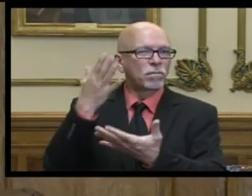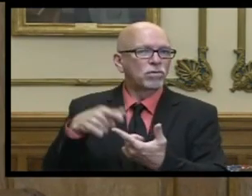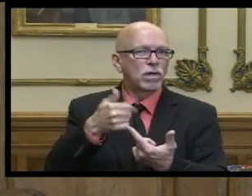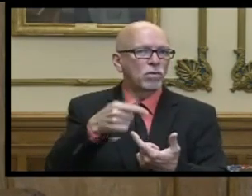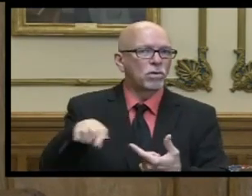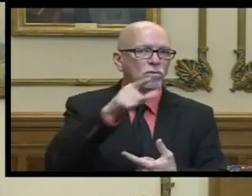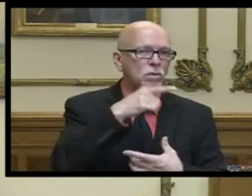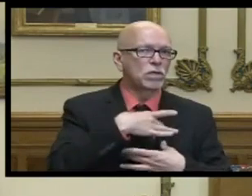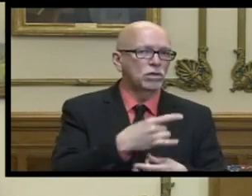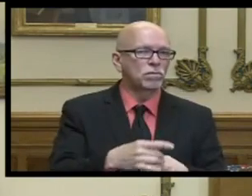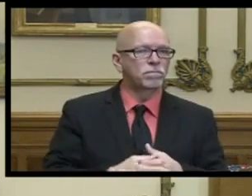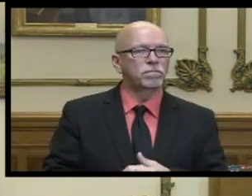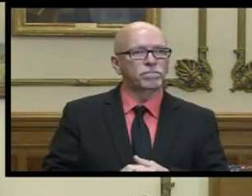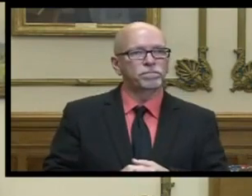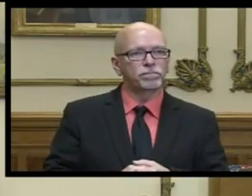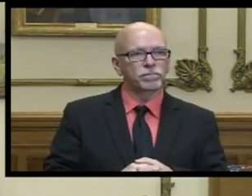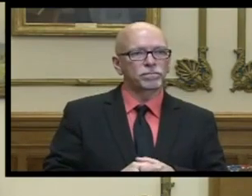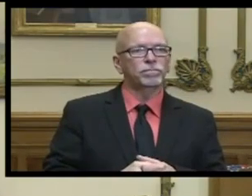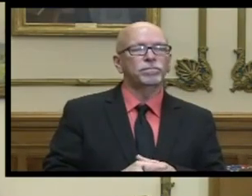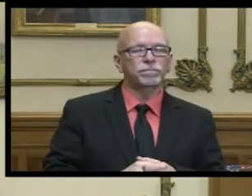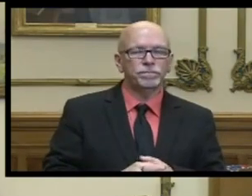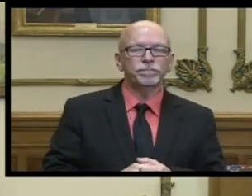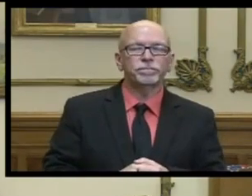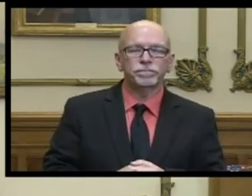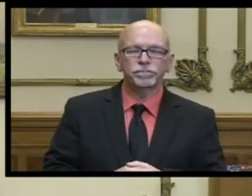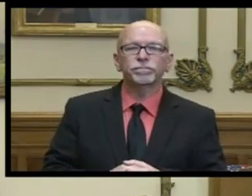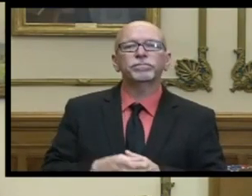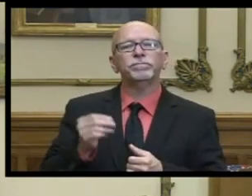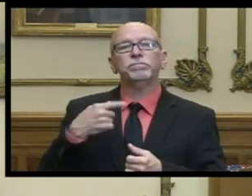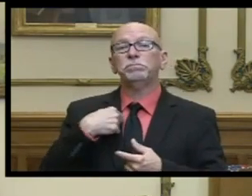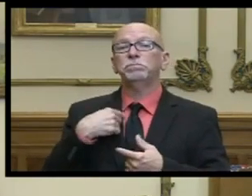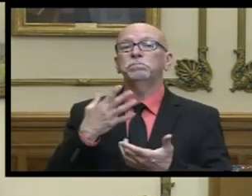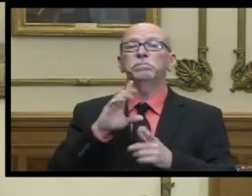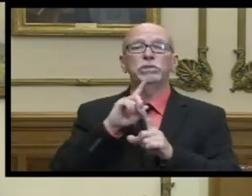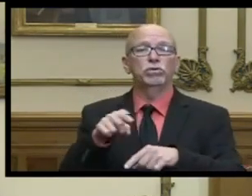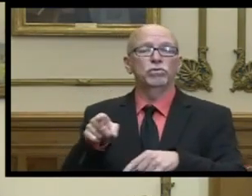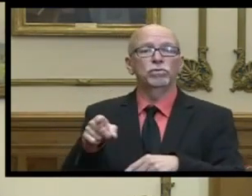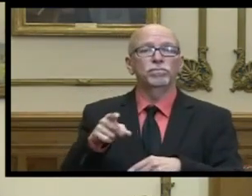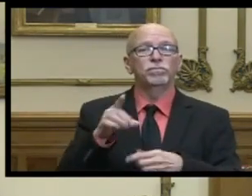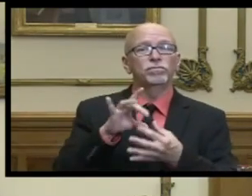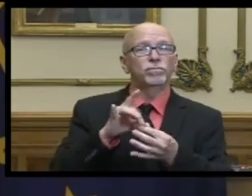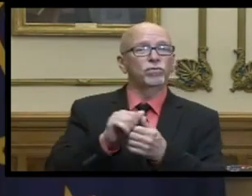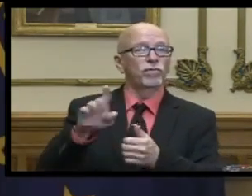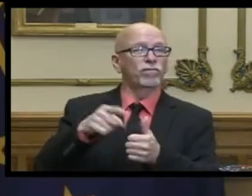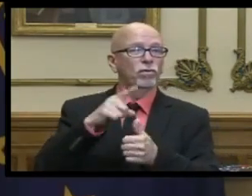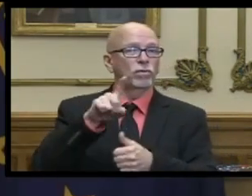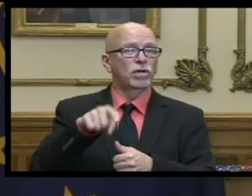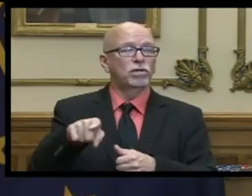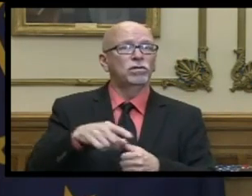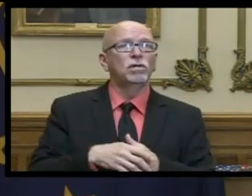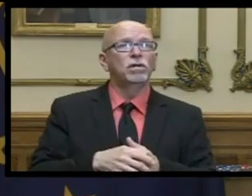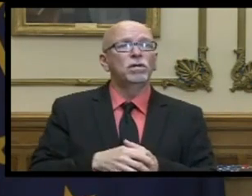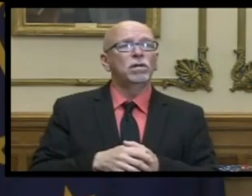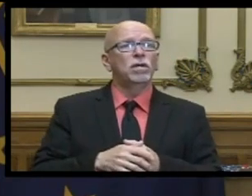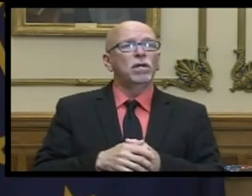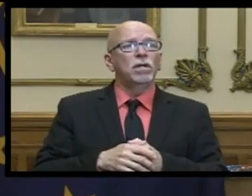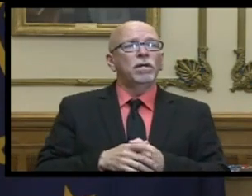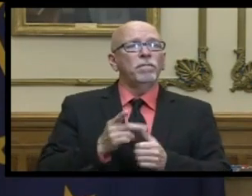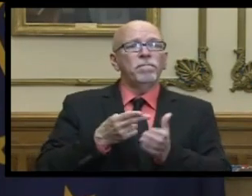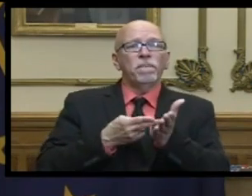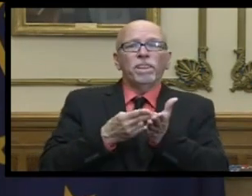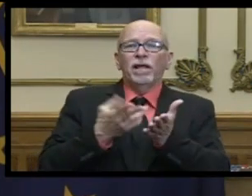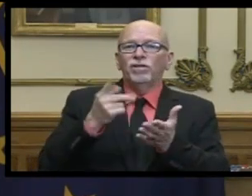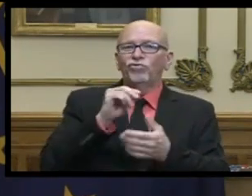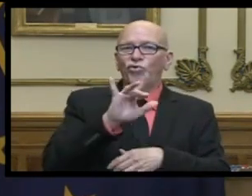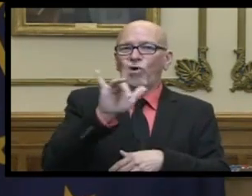would like those yeah and i would just say um dan in terms to your first question honestly